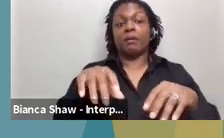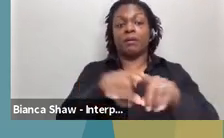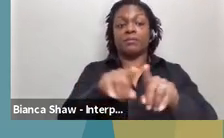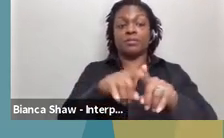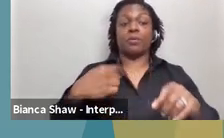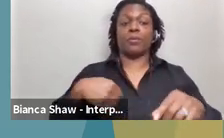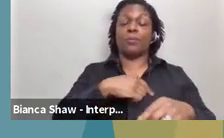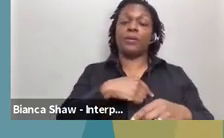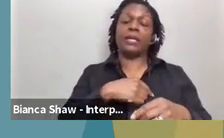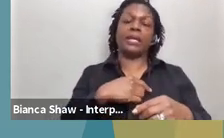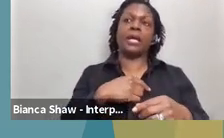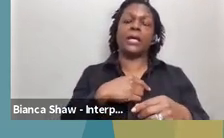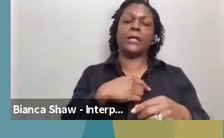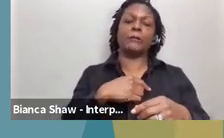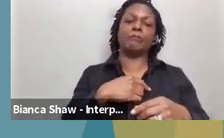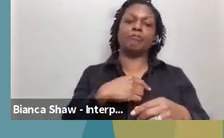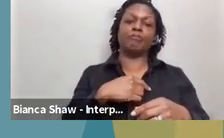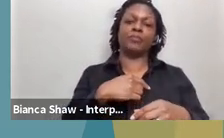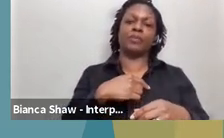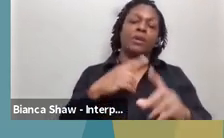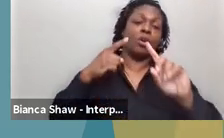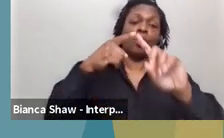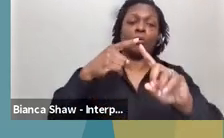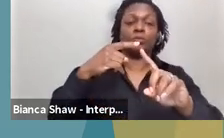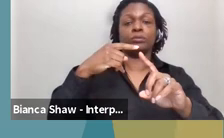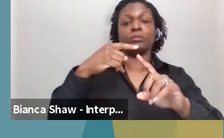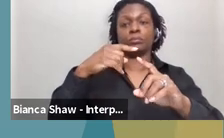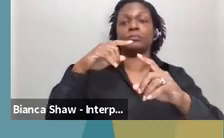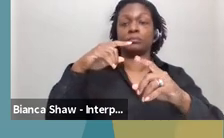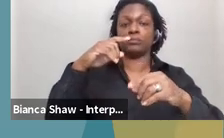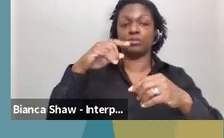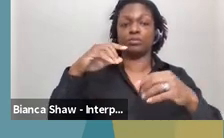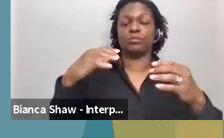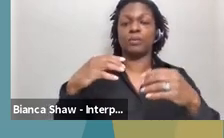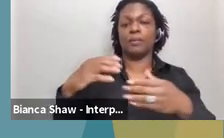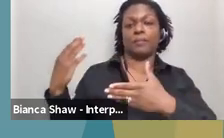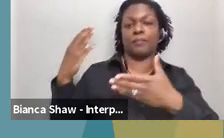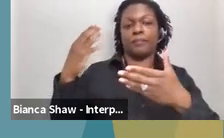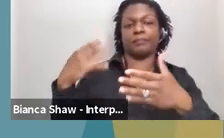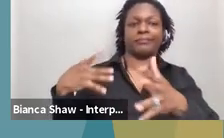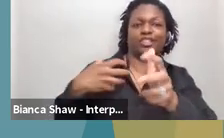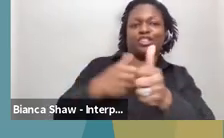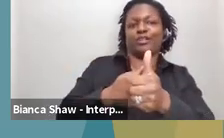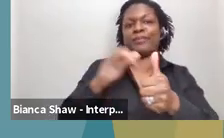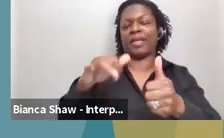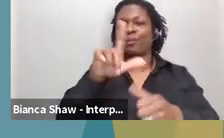screening, uh, system current with national recommendations. Also bringing Louisiana's birthing facilities current